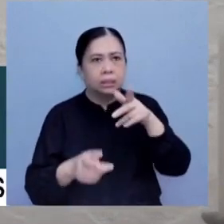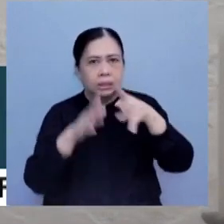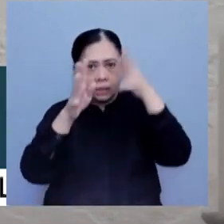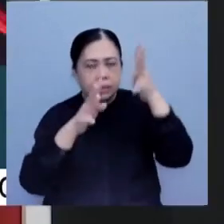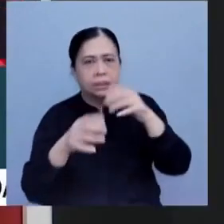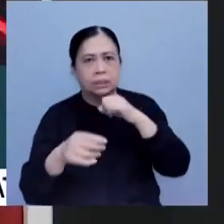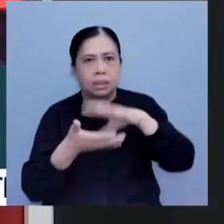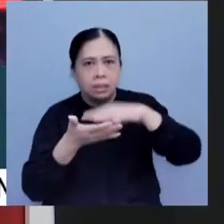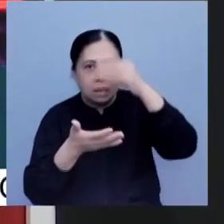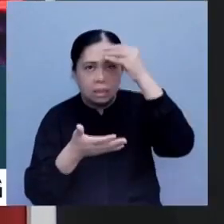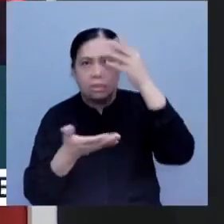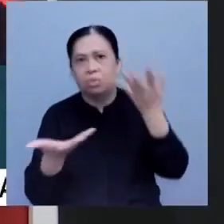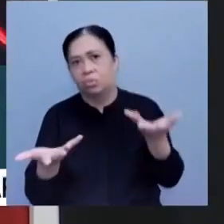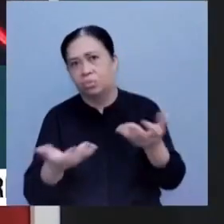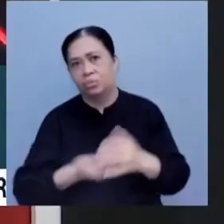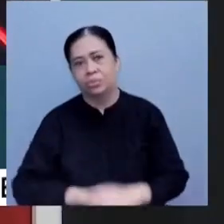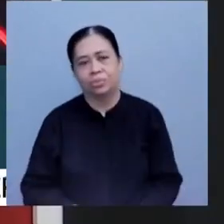failures.